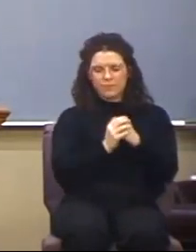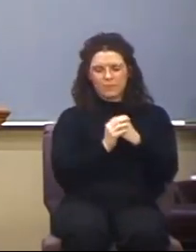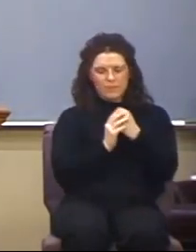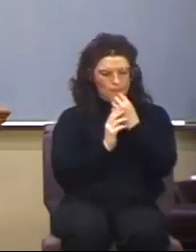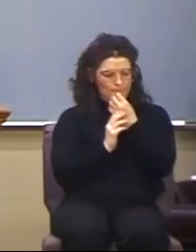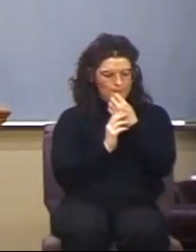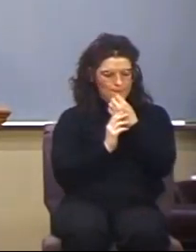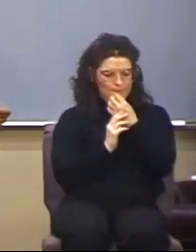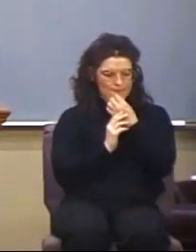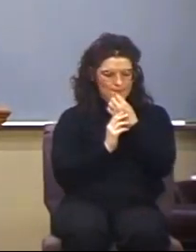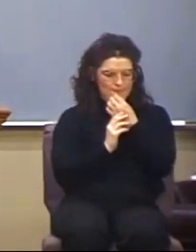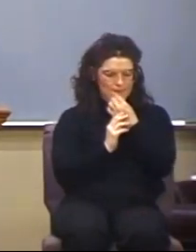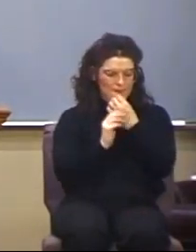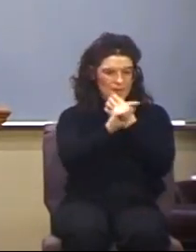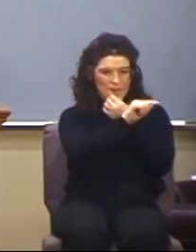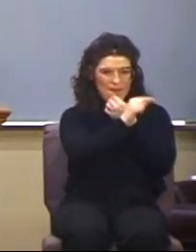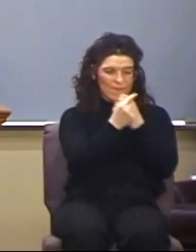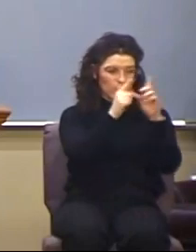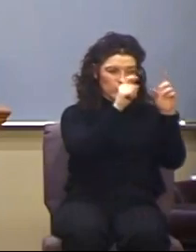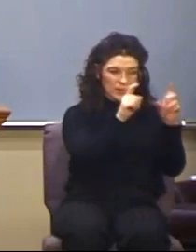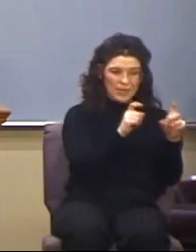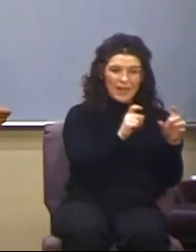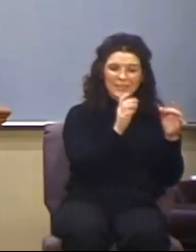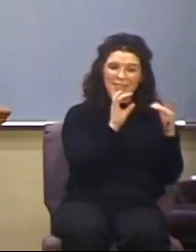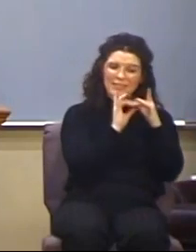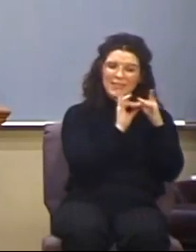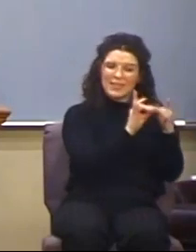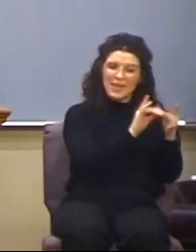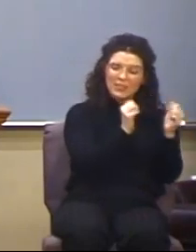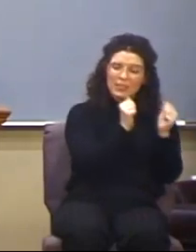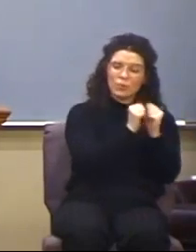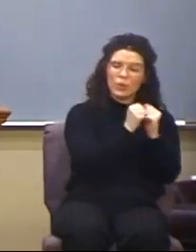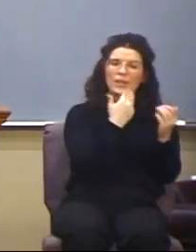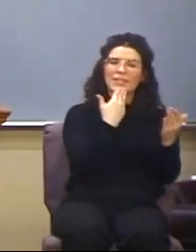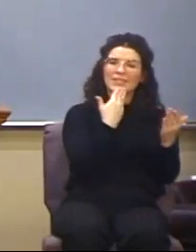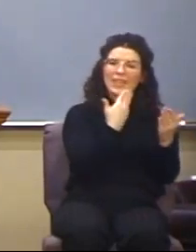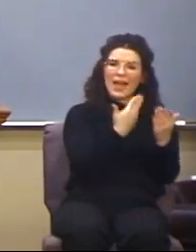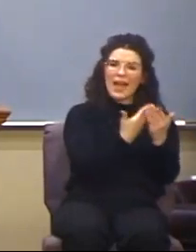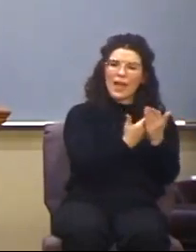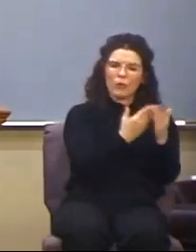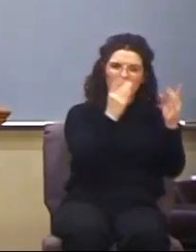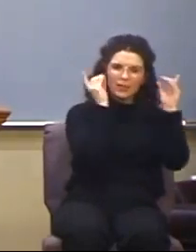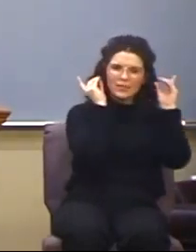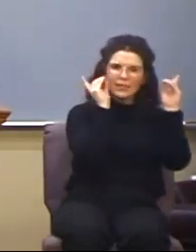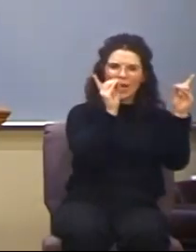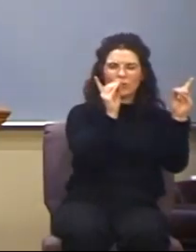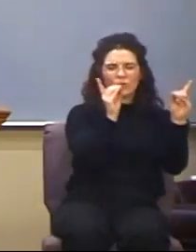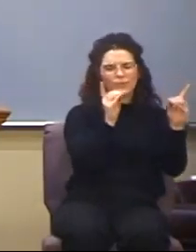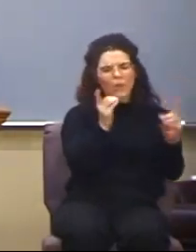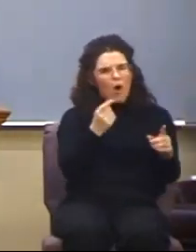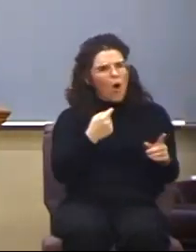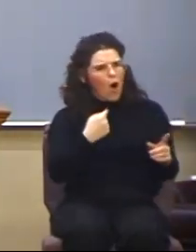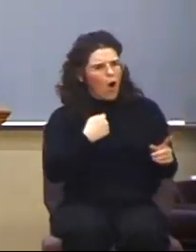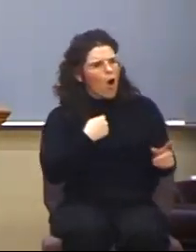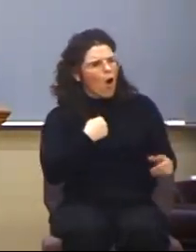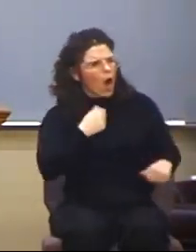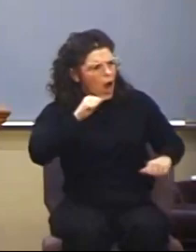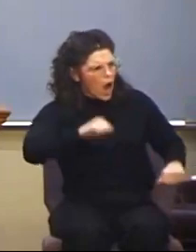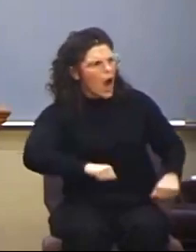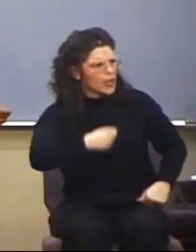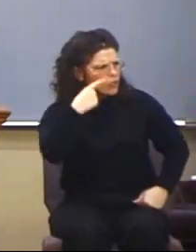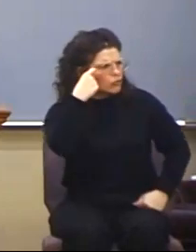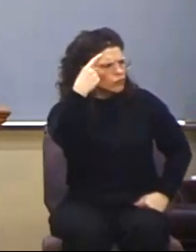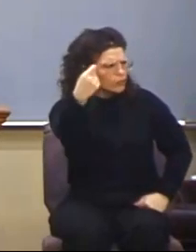with sound doctrine. If somebody claims, I can dream dreams, I can prophesy,